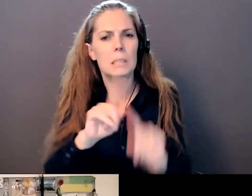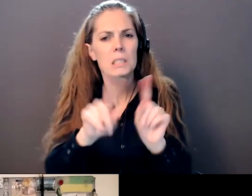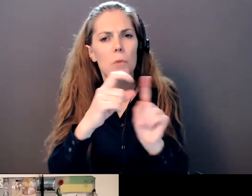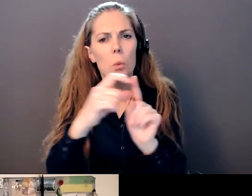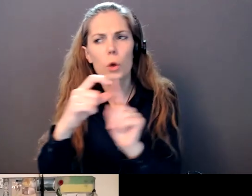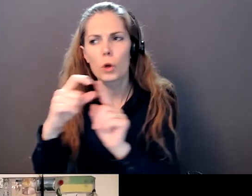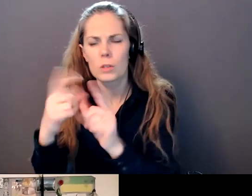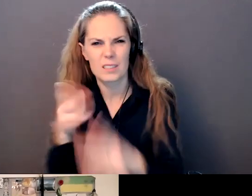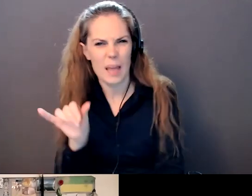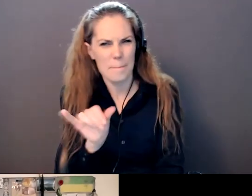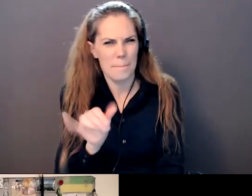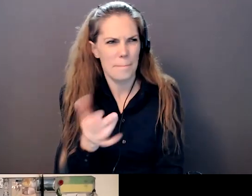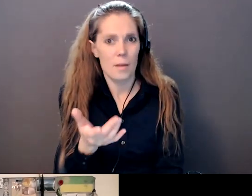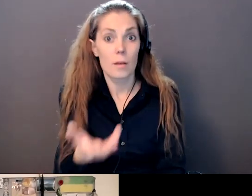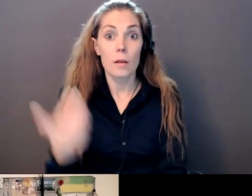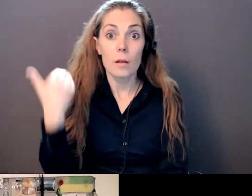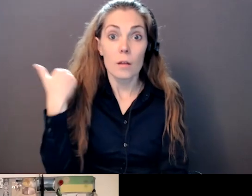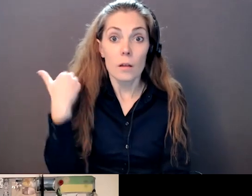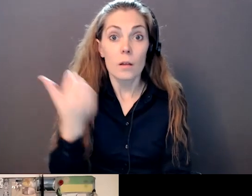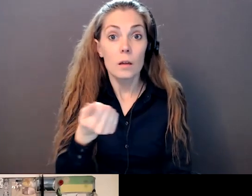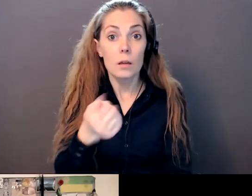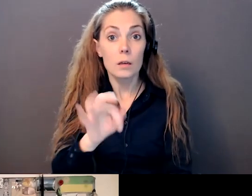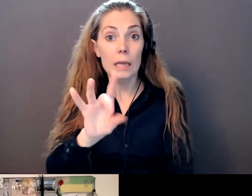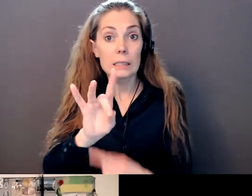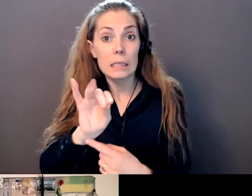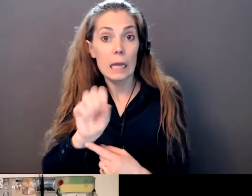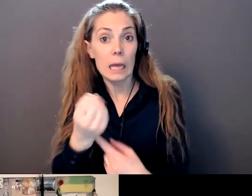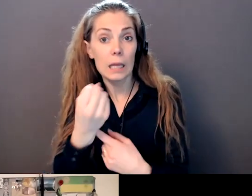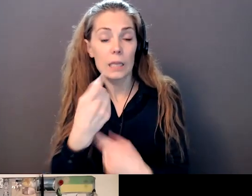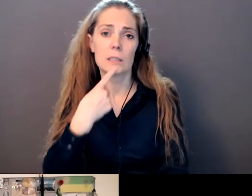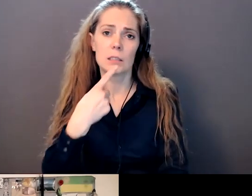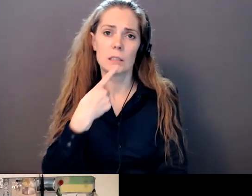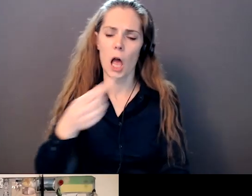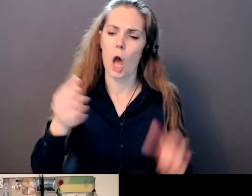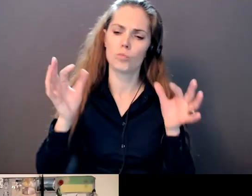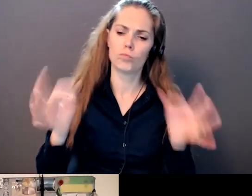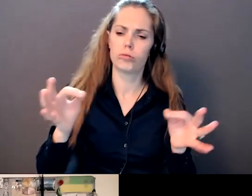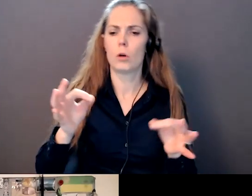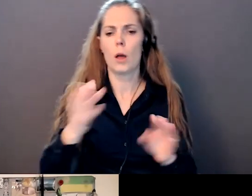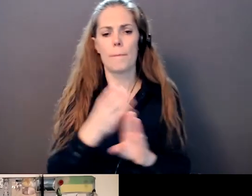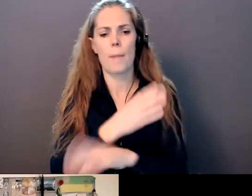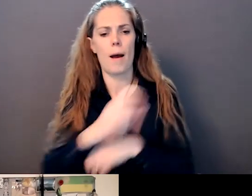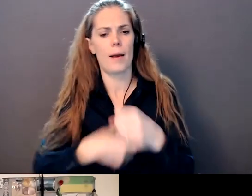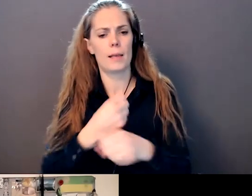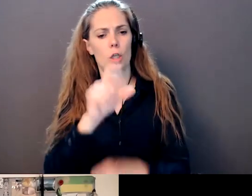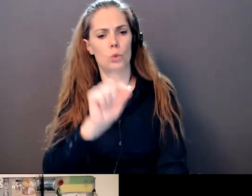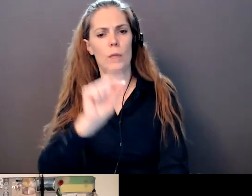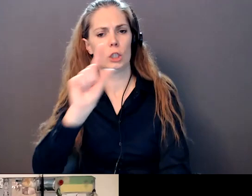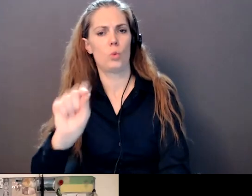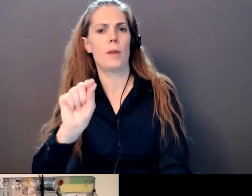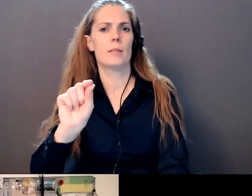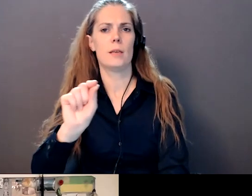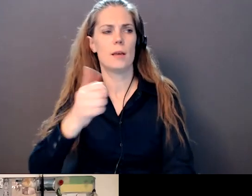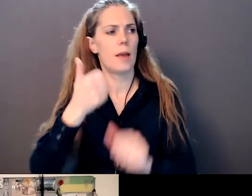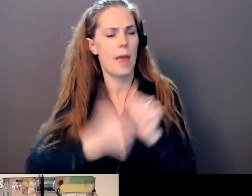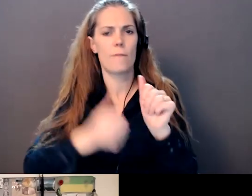every person living with a disability within British Columbia will have a job. And those are great aspirational things. They're just not realistic. Many